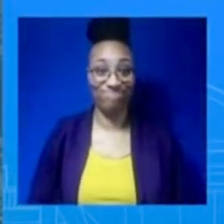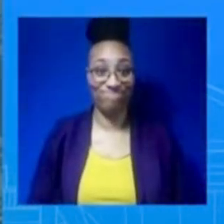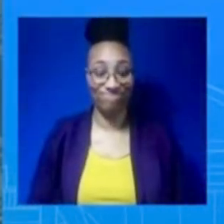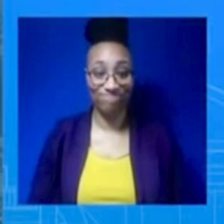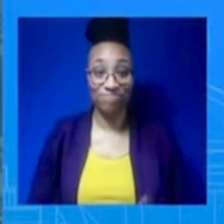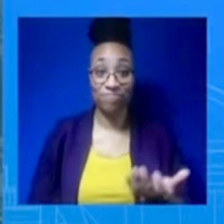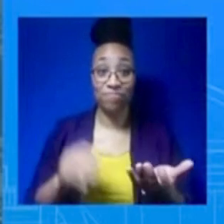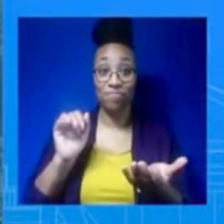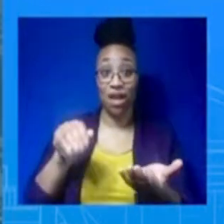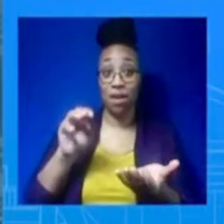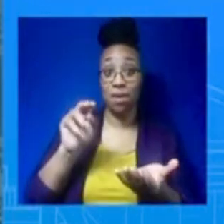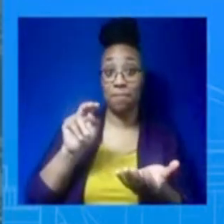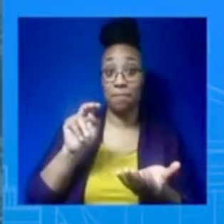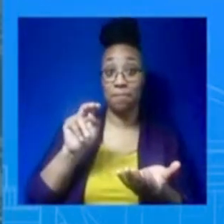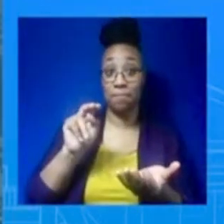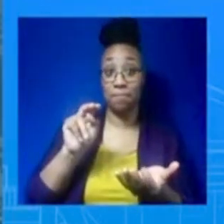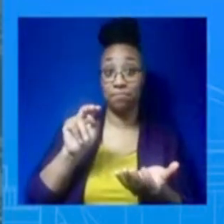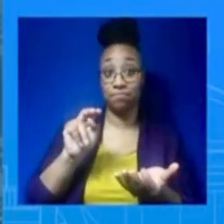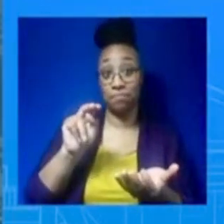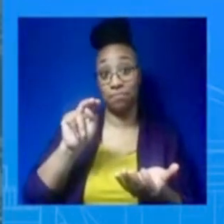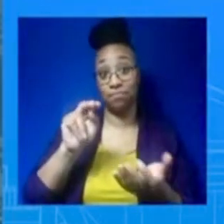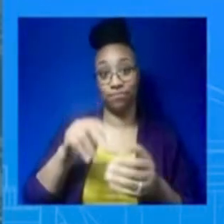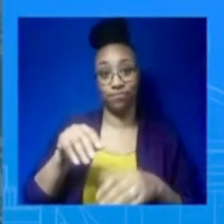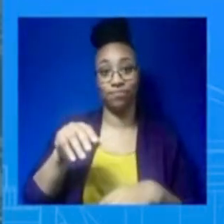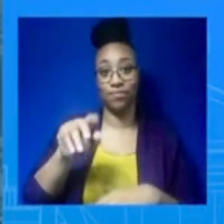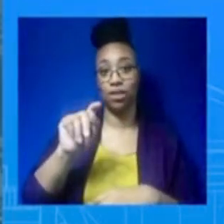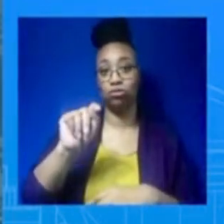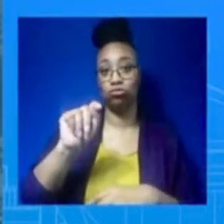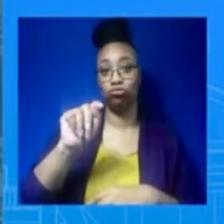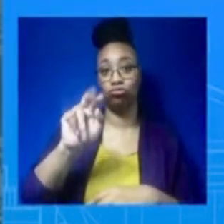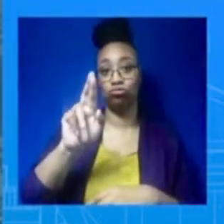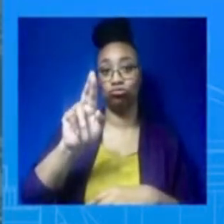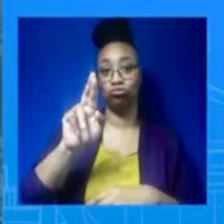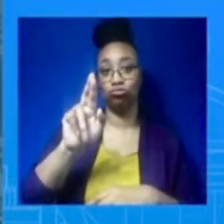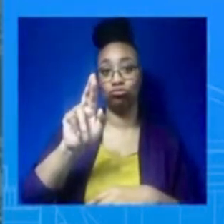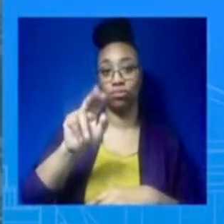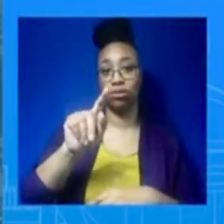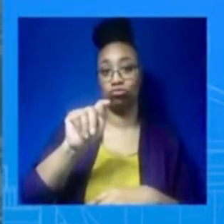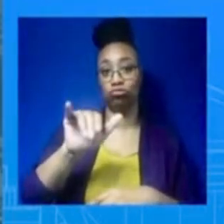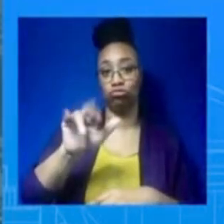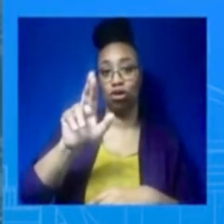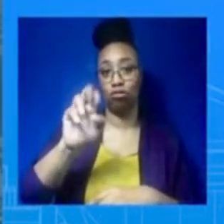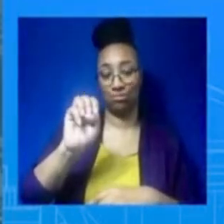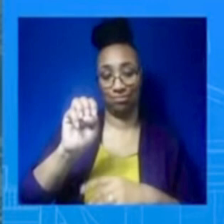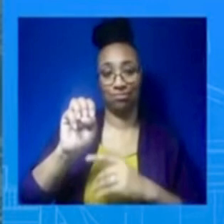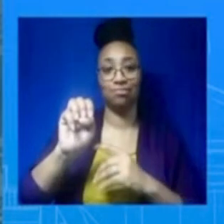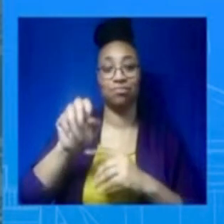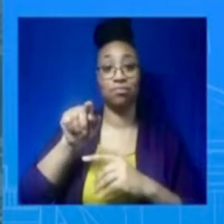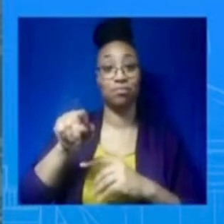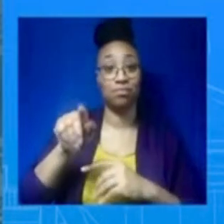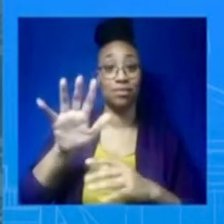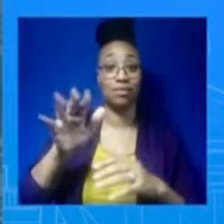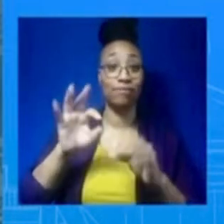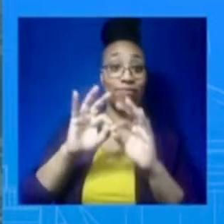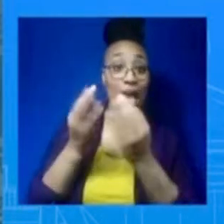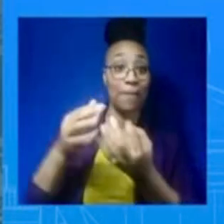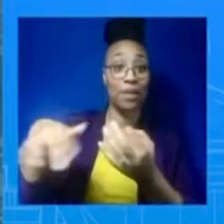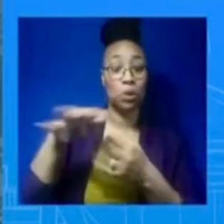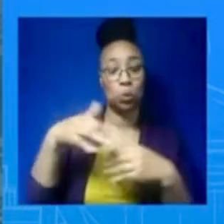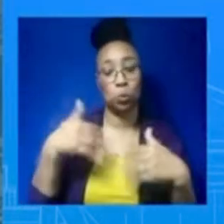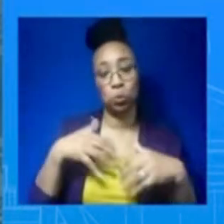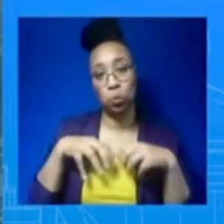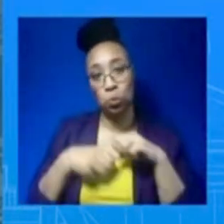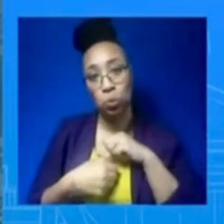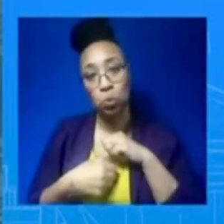continue to mourn the death of their loved one. But we do believe, the President does believe, that Mr. and Mrs.